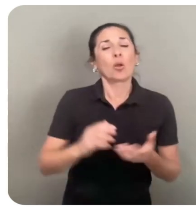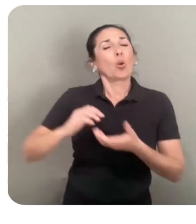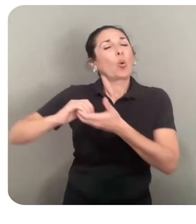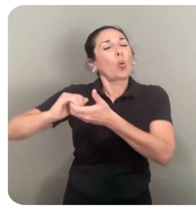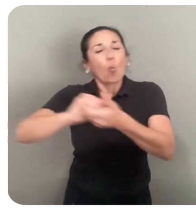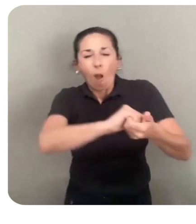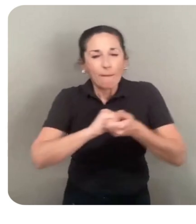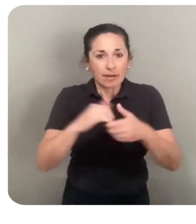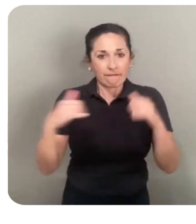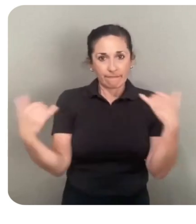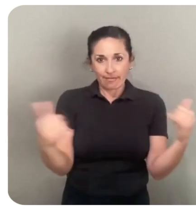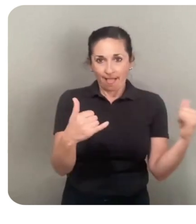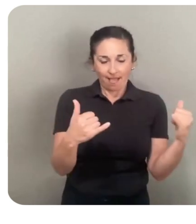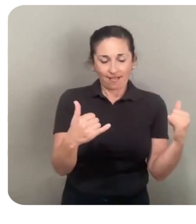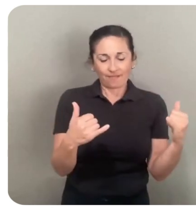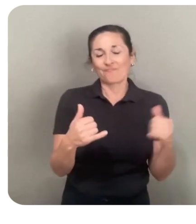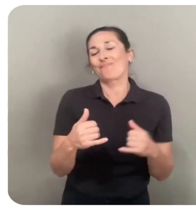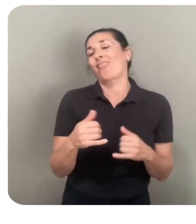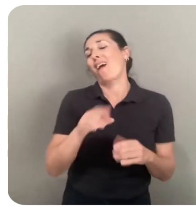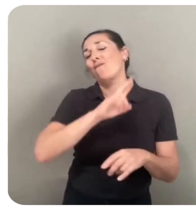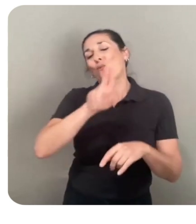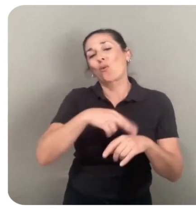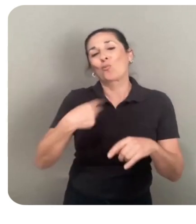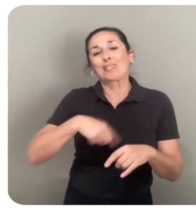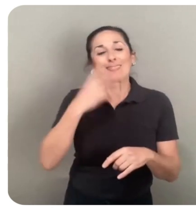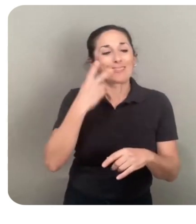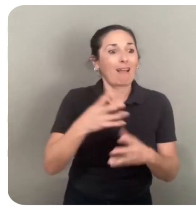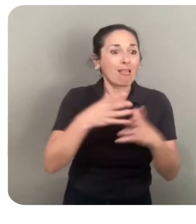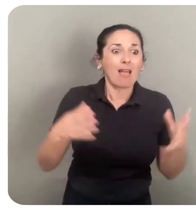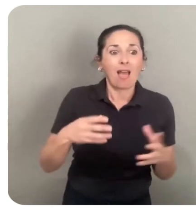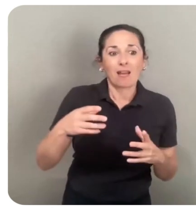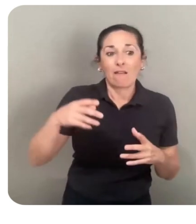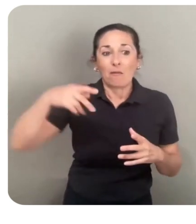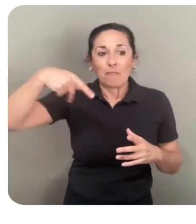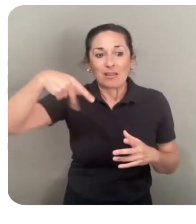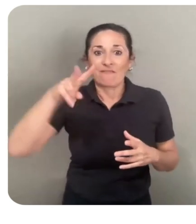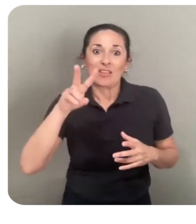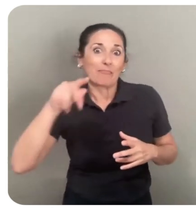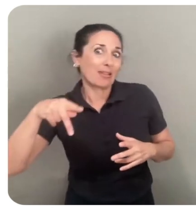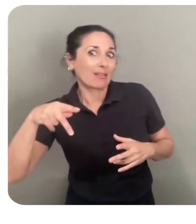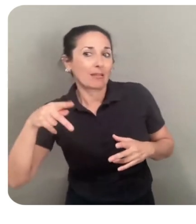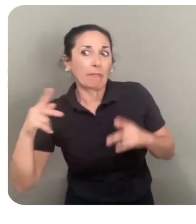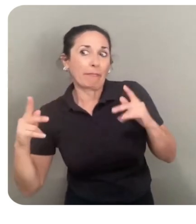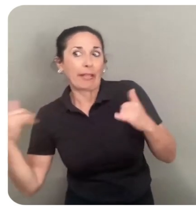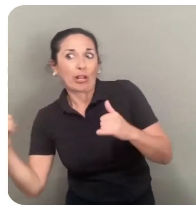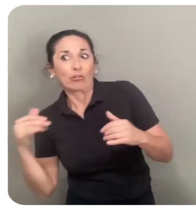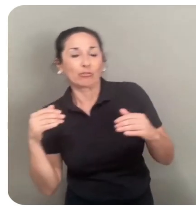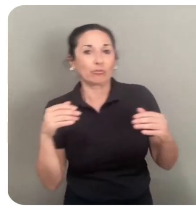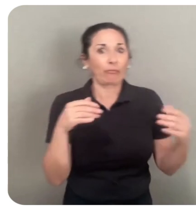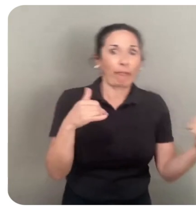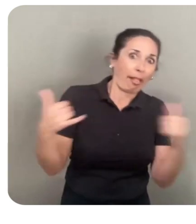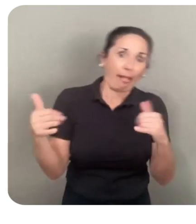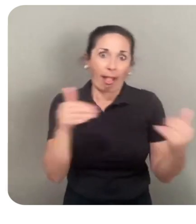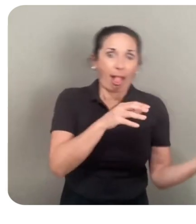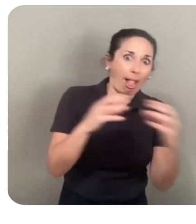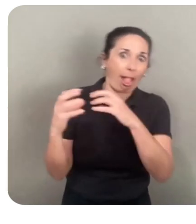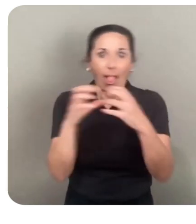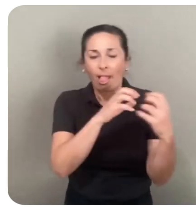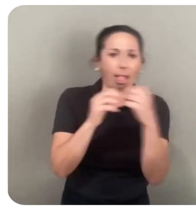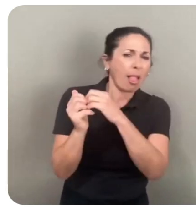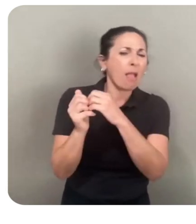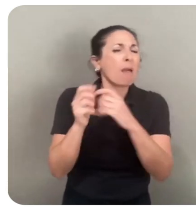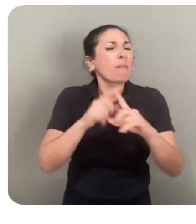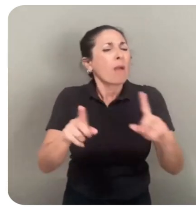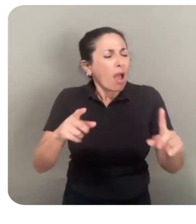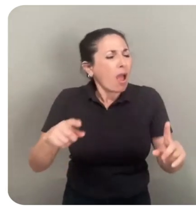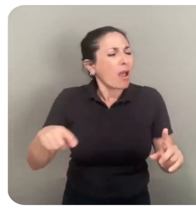Operative play. Of course we see a lot of PvP where players compete with each other. But more of the MetaQuest community is clamoring for